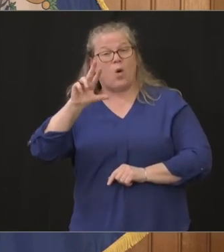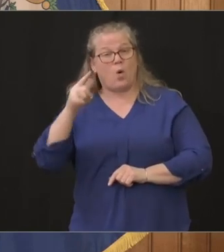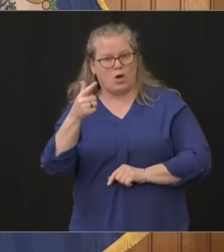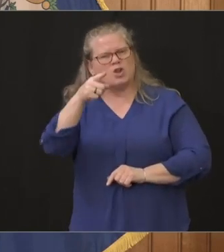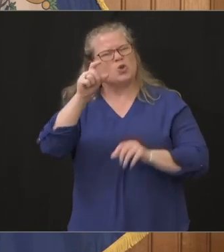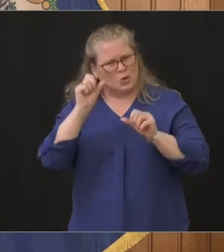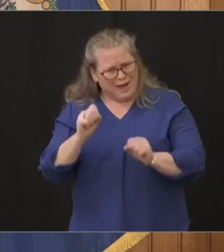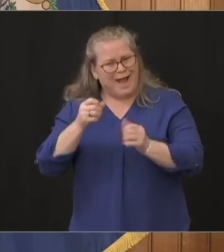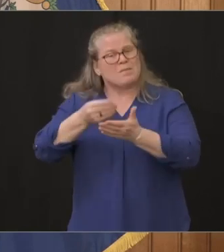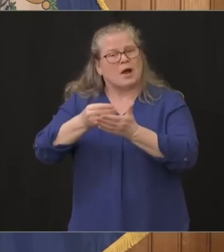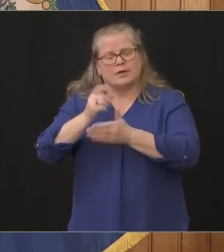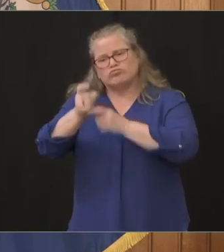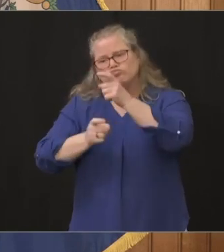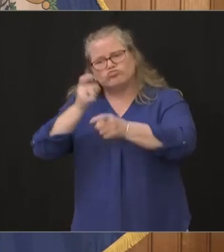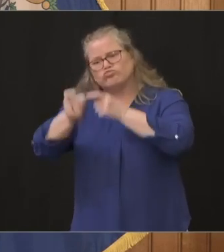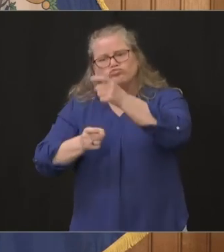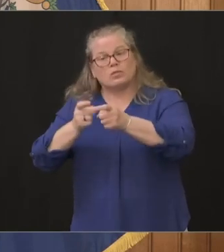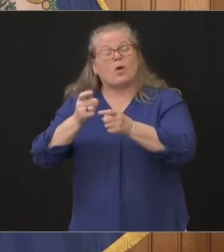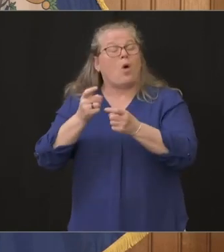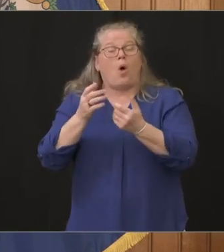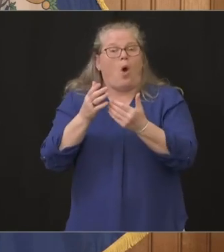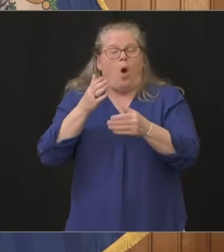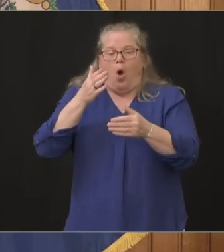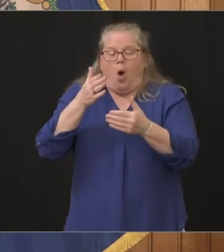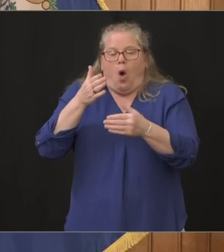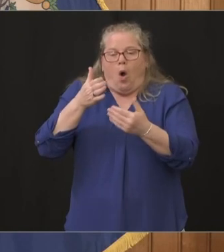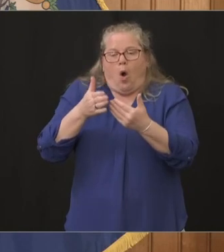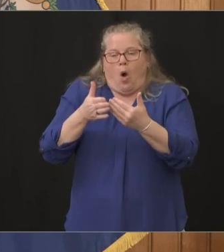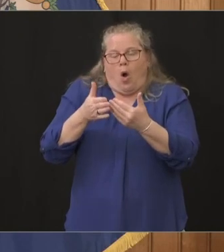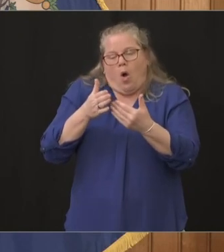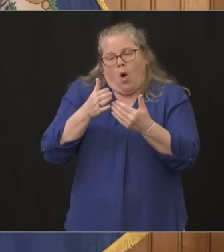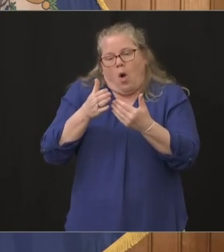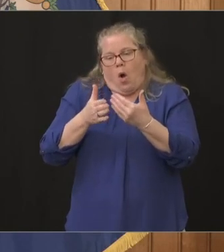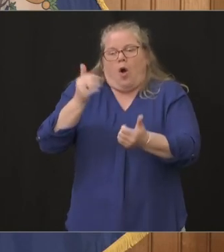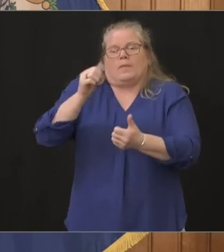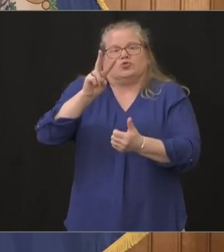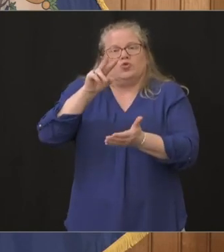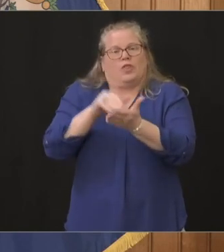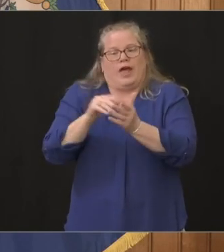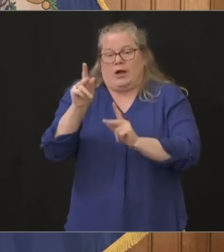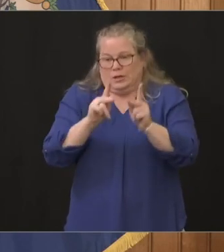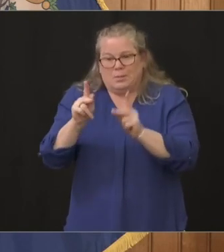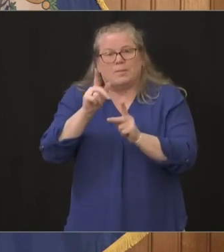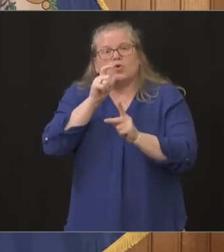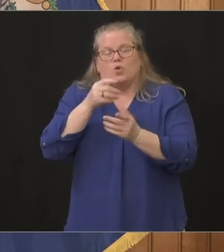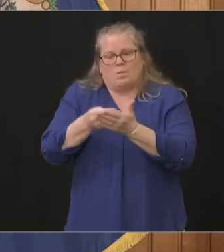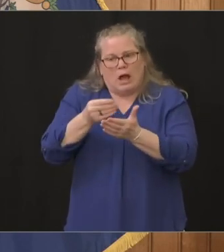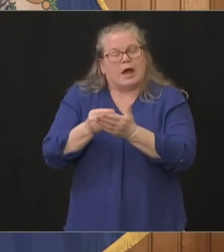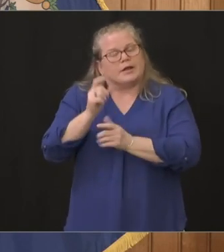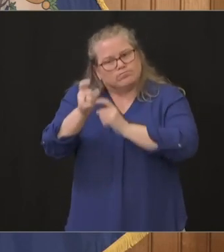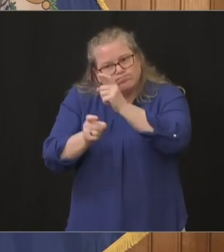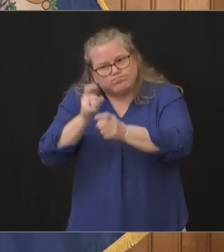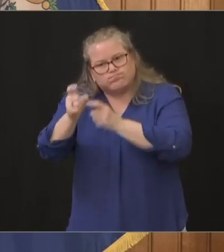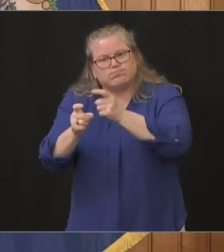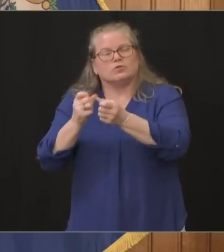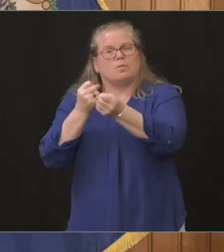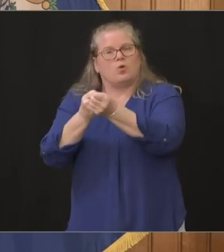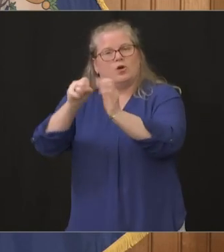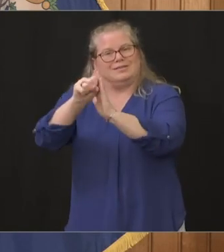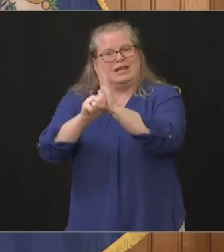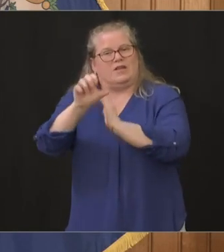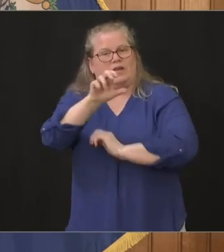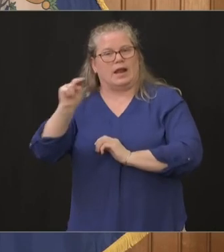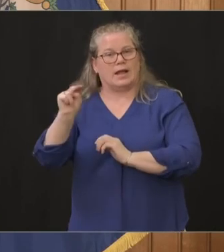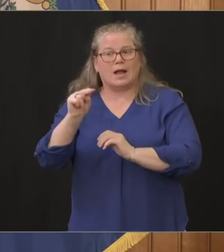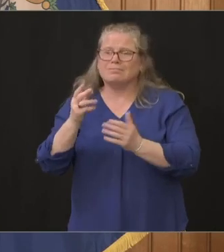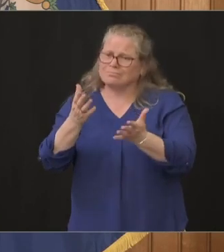state of Connecticut right now a whole variety of things including PPE and keep it going because that's one thing I can count on the people of